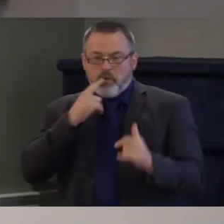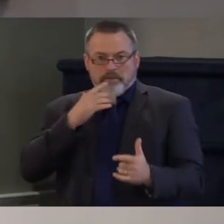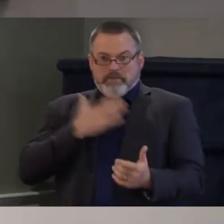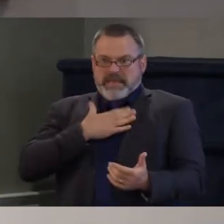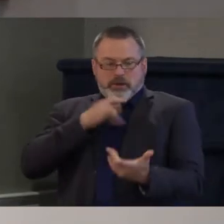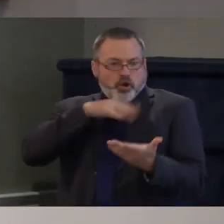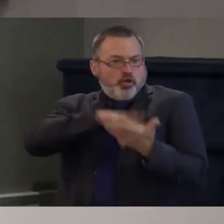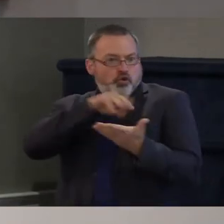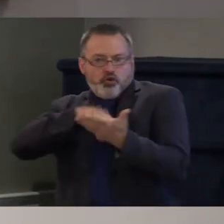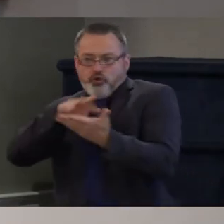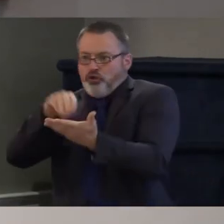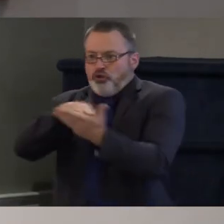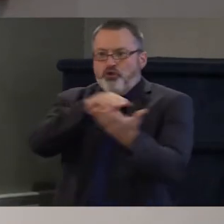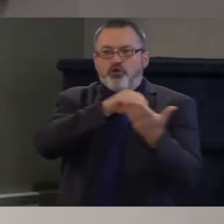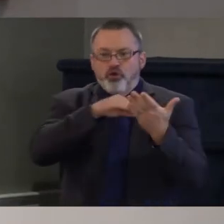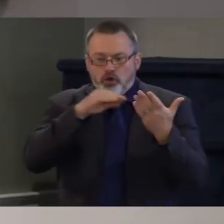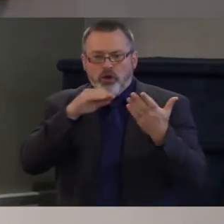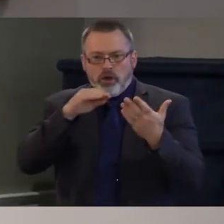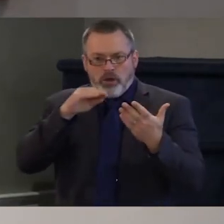points are in the system.